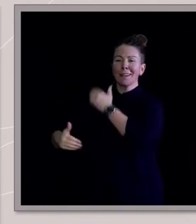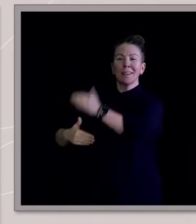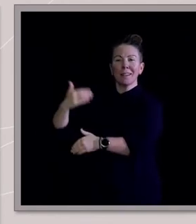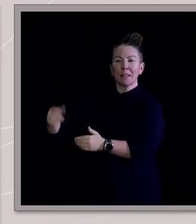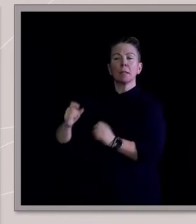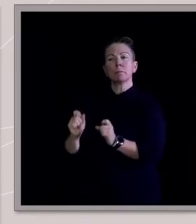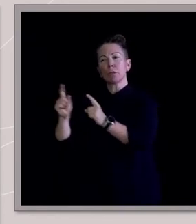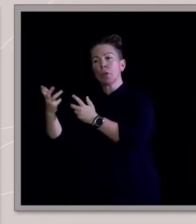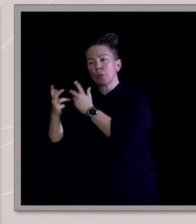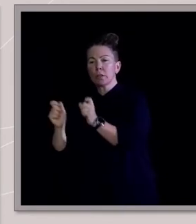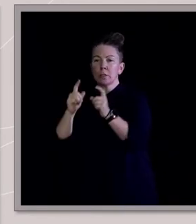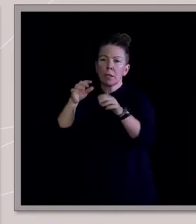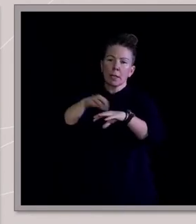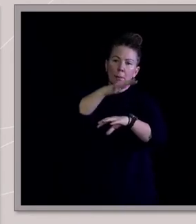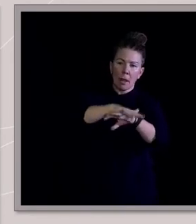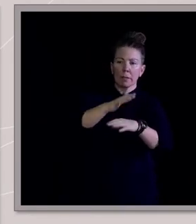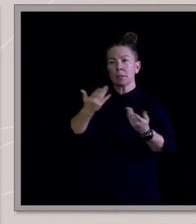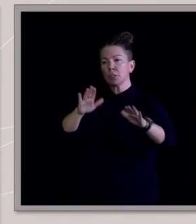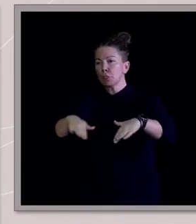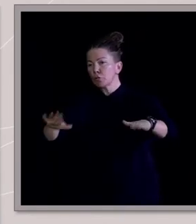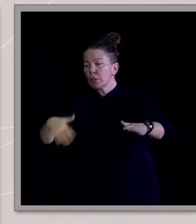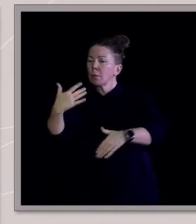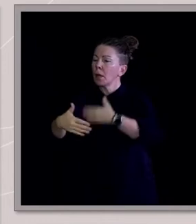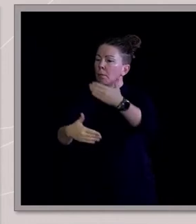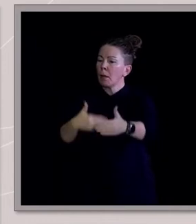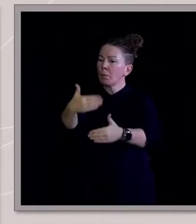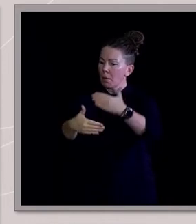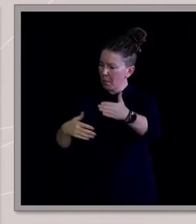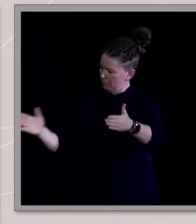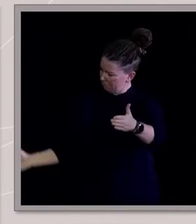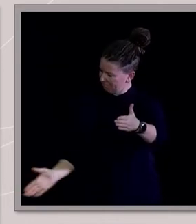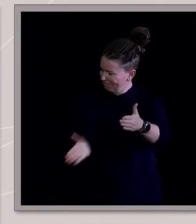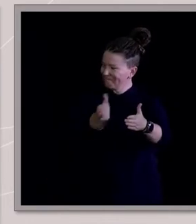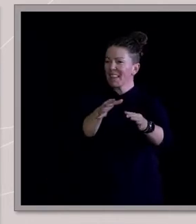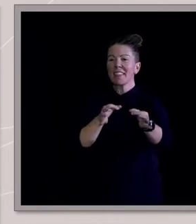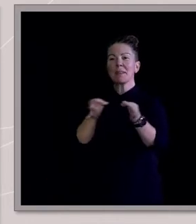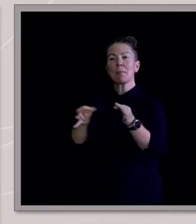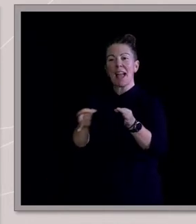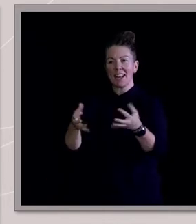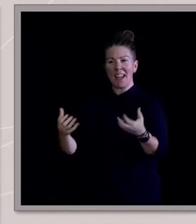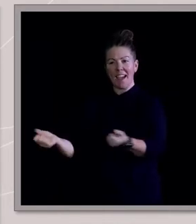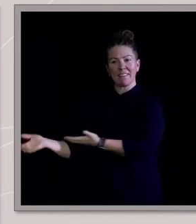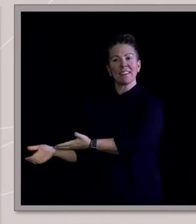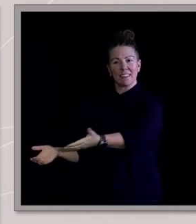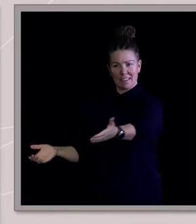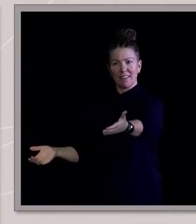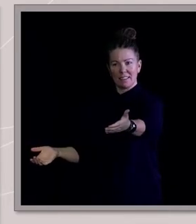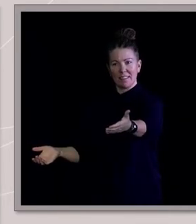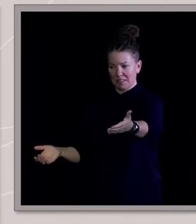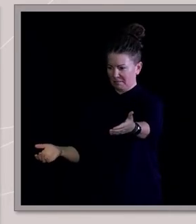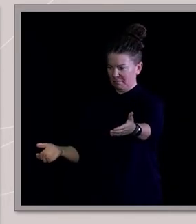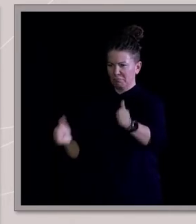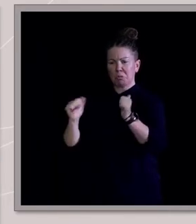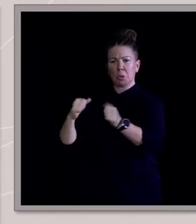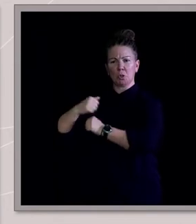you'd go to uni and you'd probably get married sometime before 30 and have a baby and this would be your community and you live on from there and you've got your career and it all kind of works as a